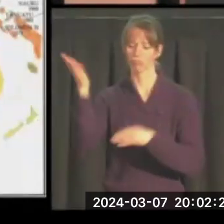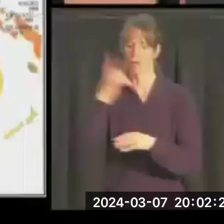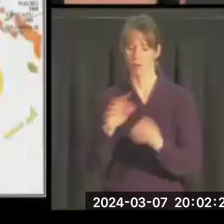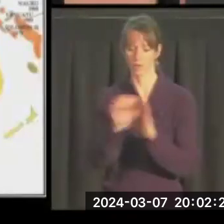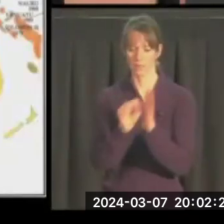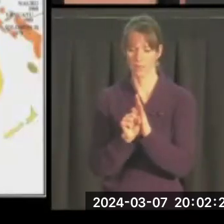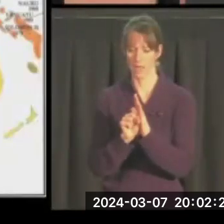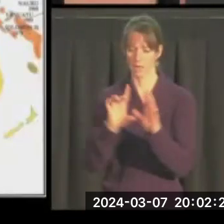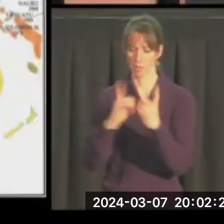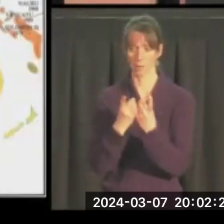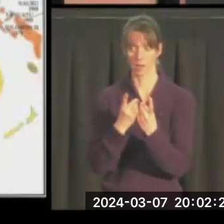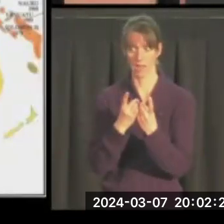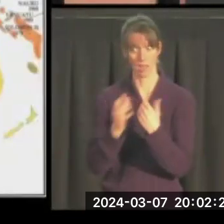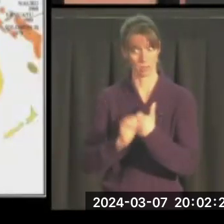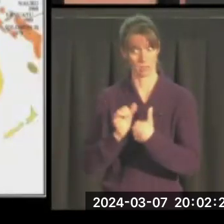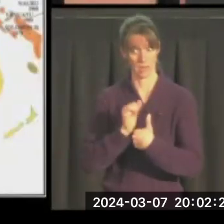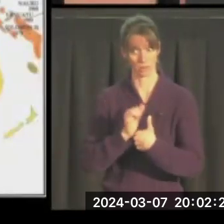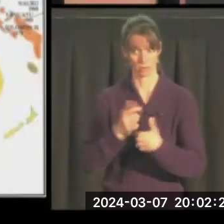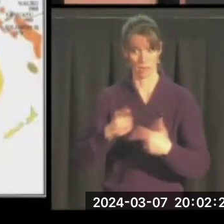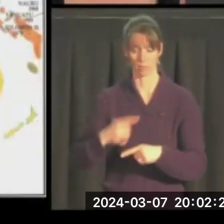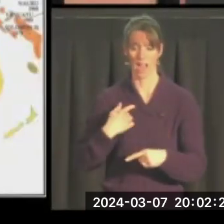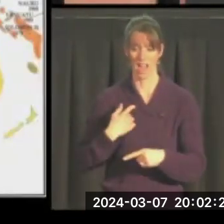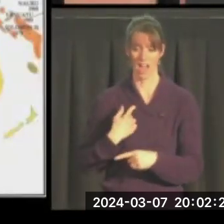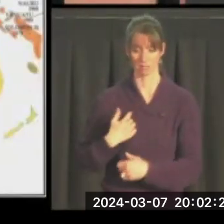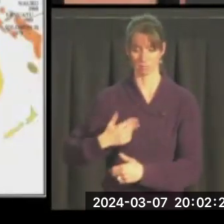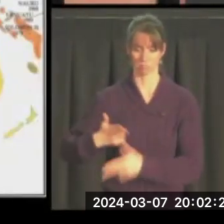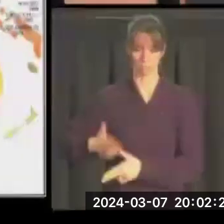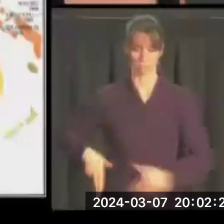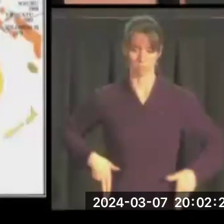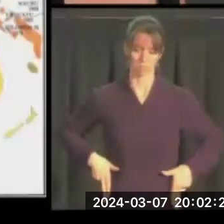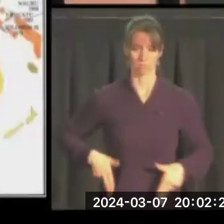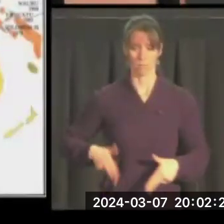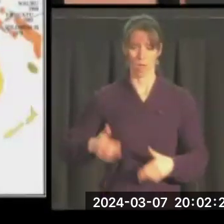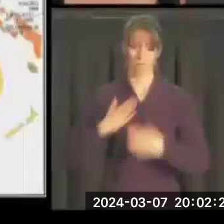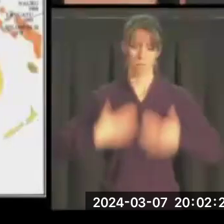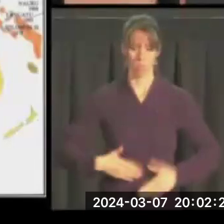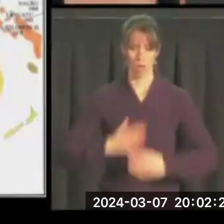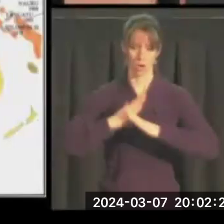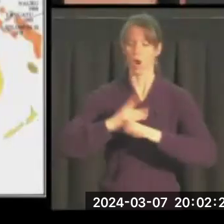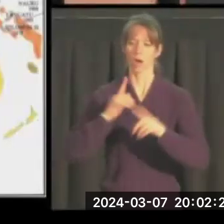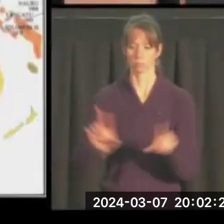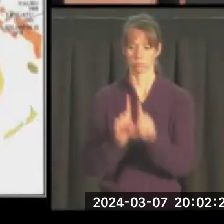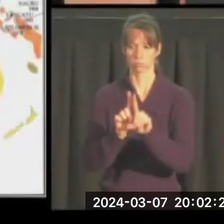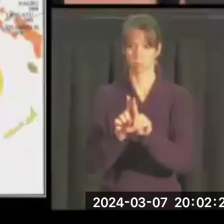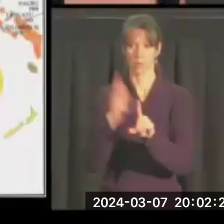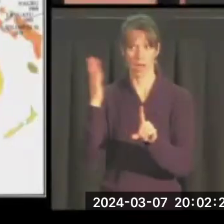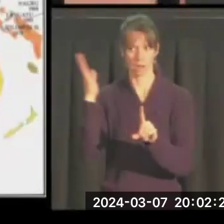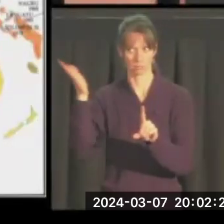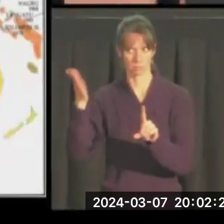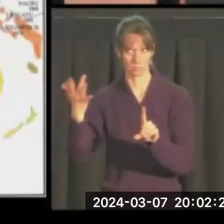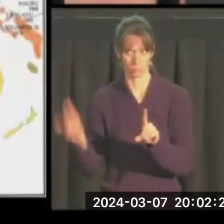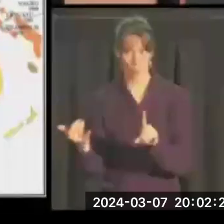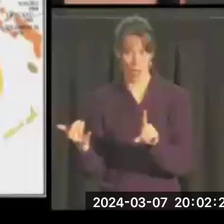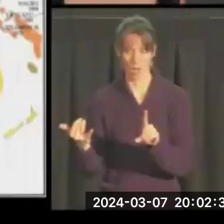dangerous assignment. I was accompanied by an armed bodyguard from the Diplomatic Security Service. But the only reason to bring it up in this setting